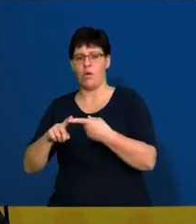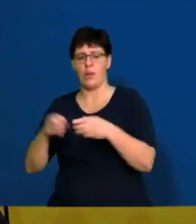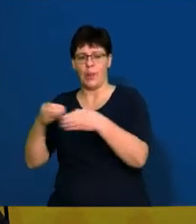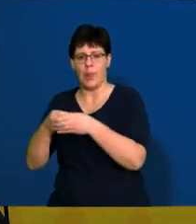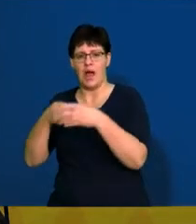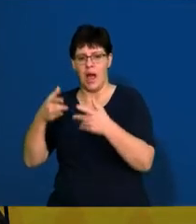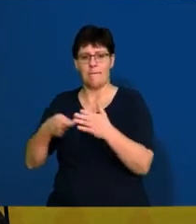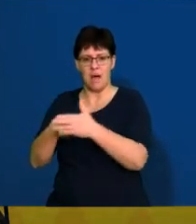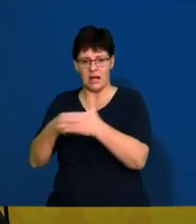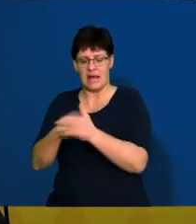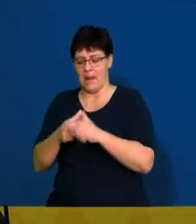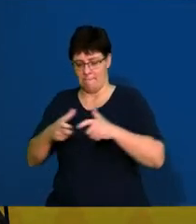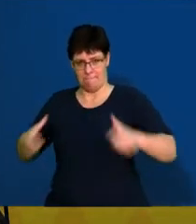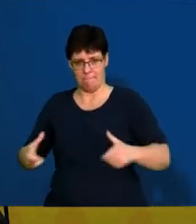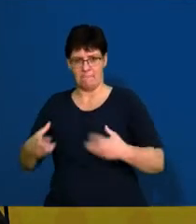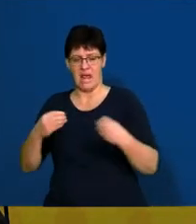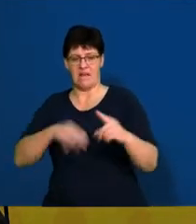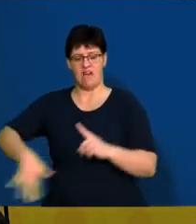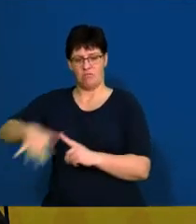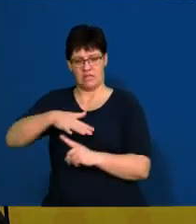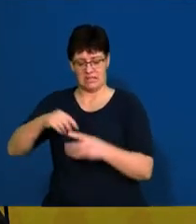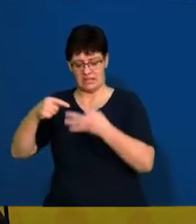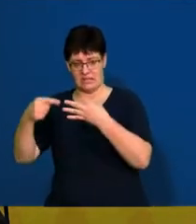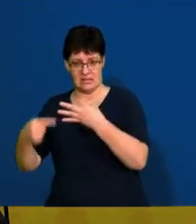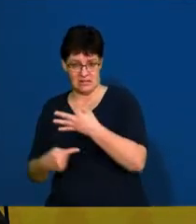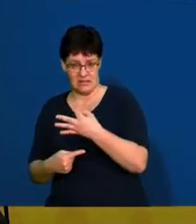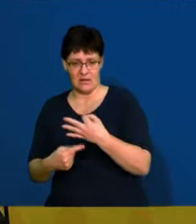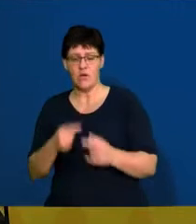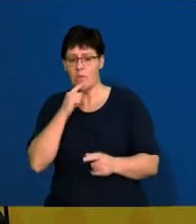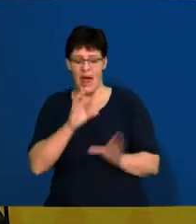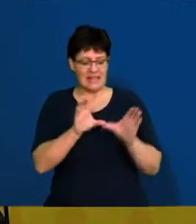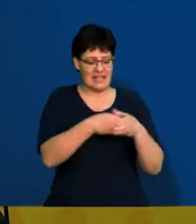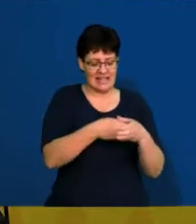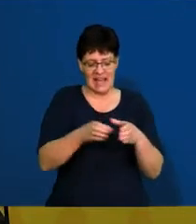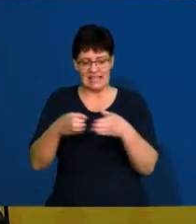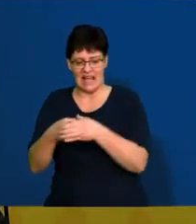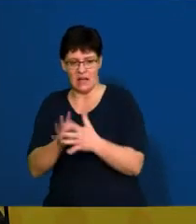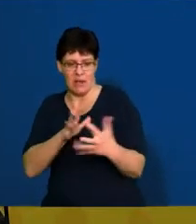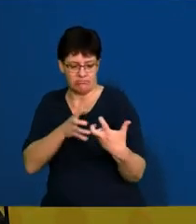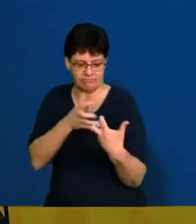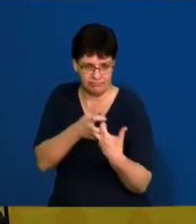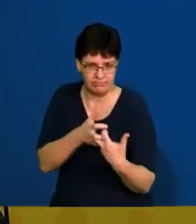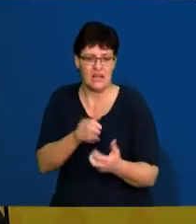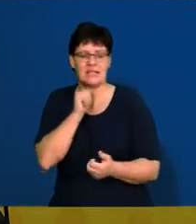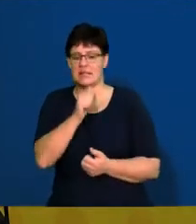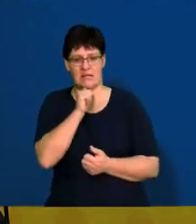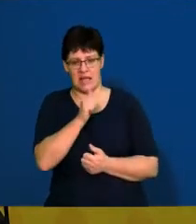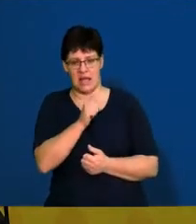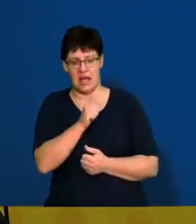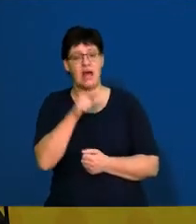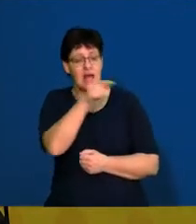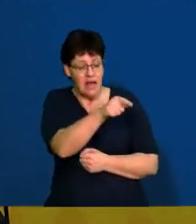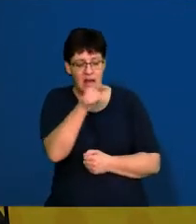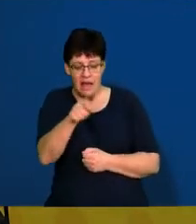environment, and your macro environment. Now, doesn't matter which sector a business belongs to, they will always